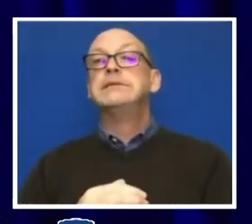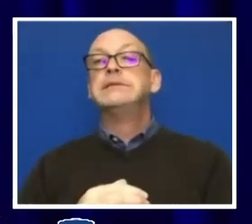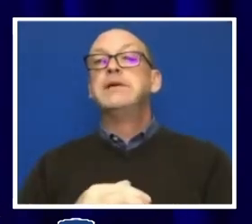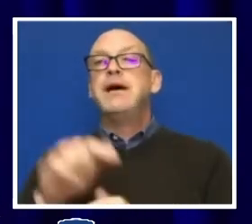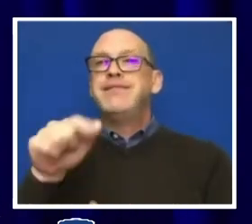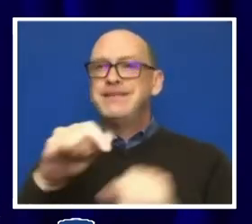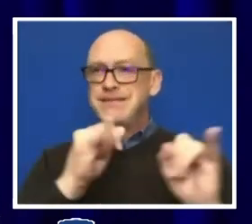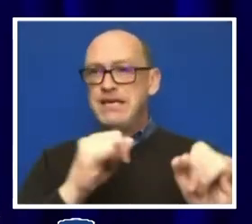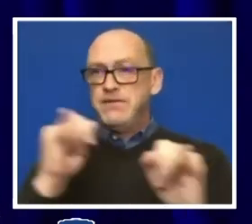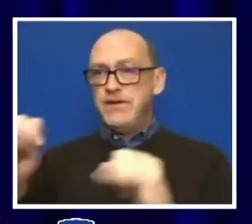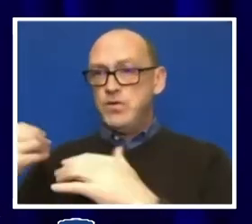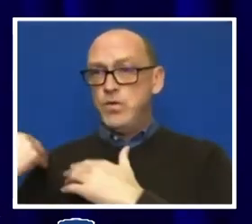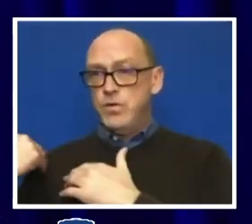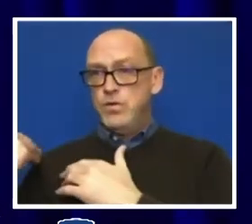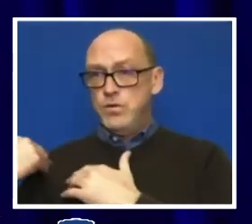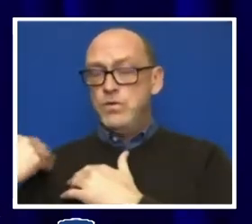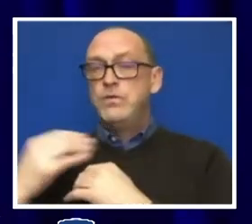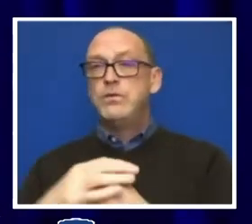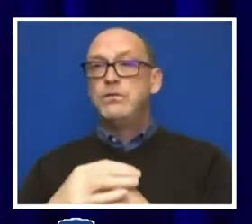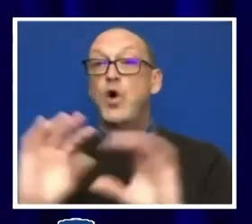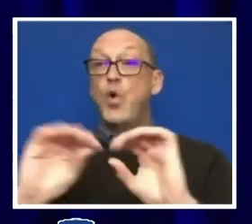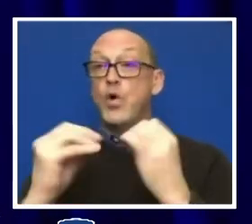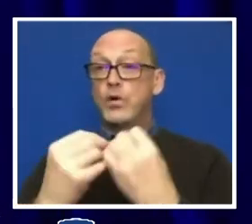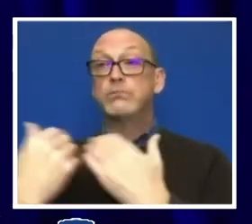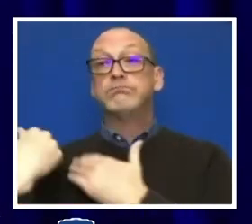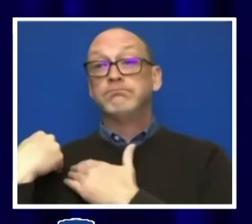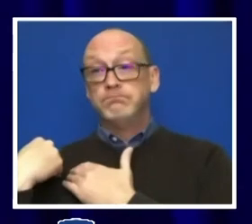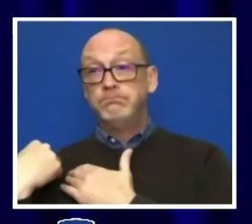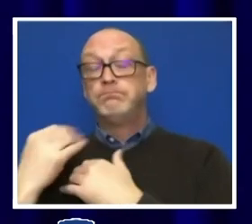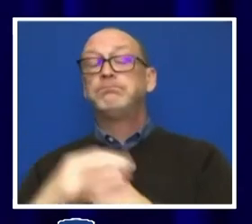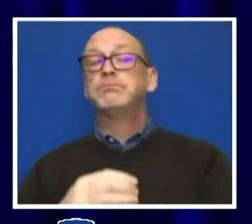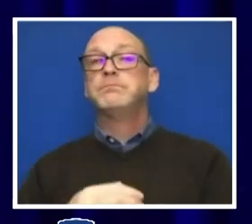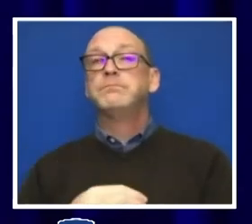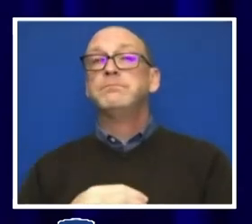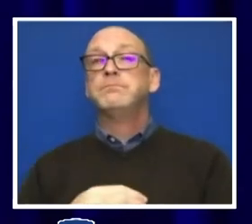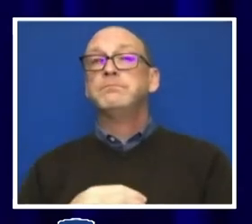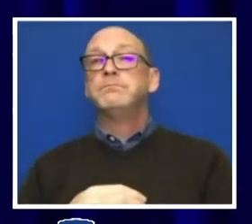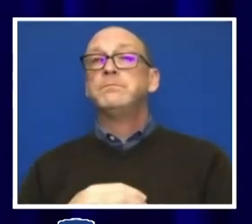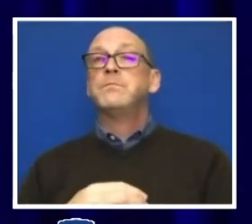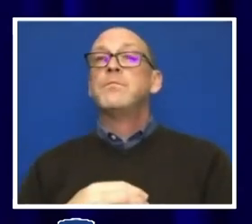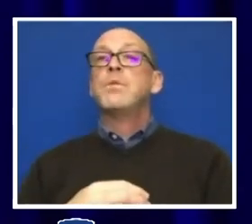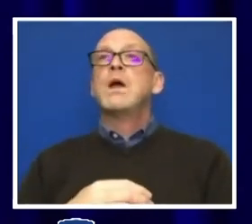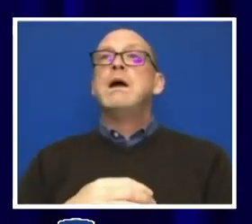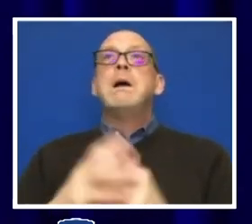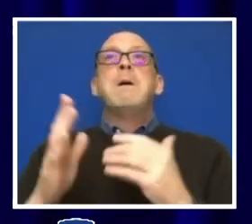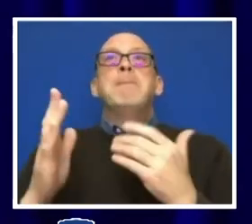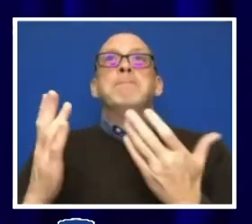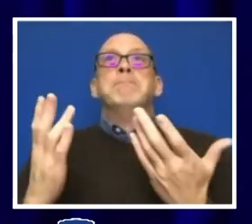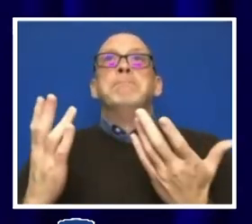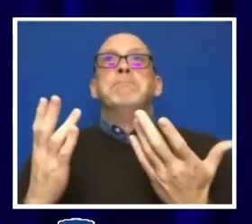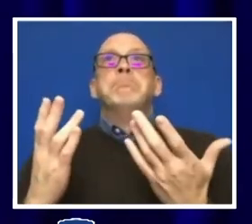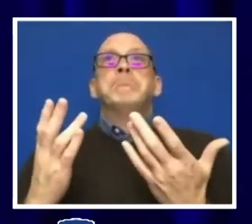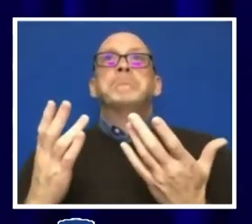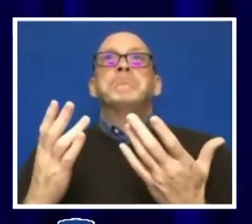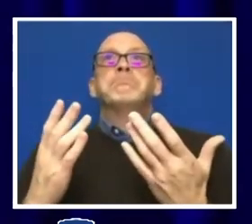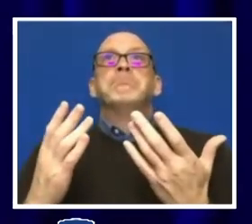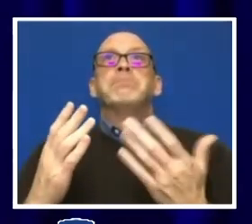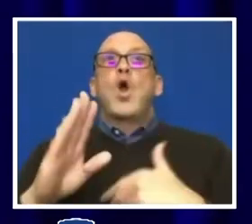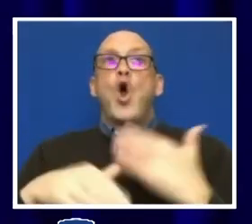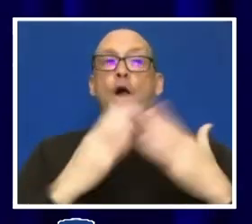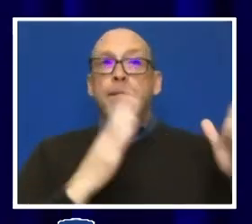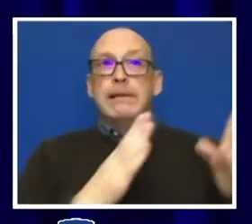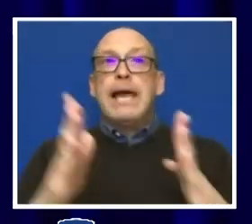accountability, organizational accountability. So despite those plans and activities